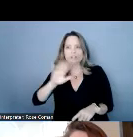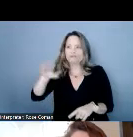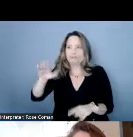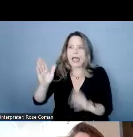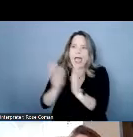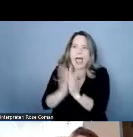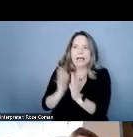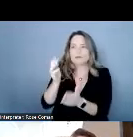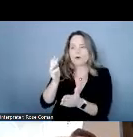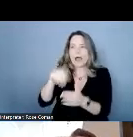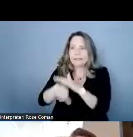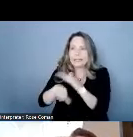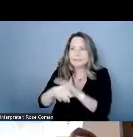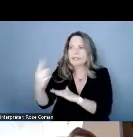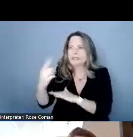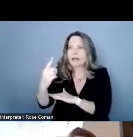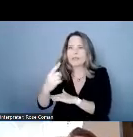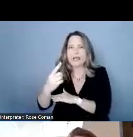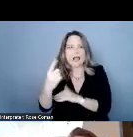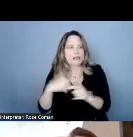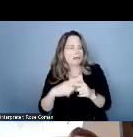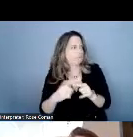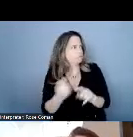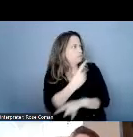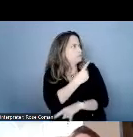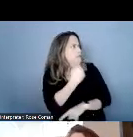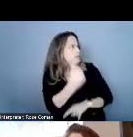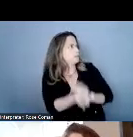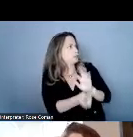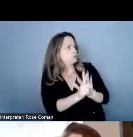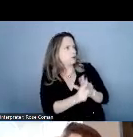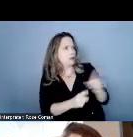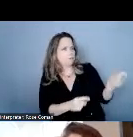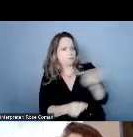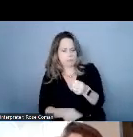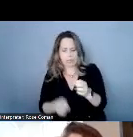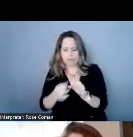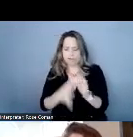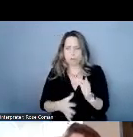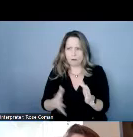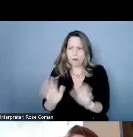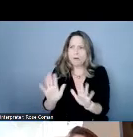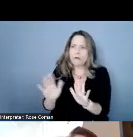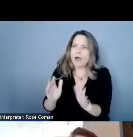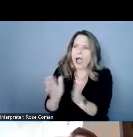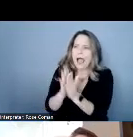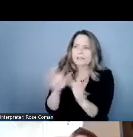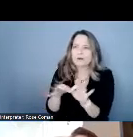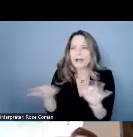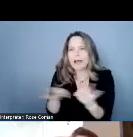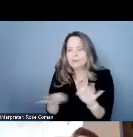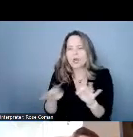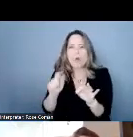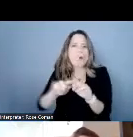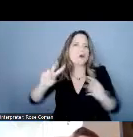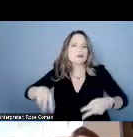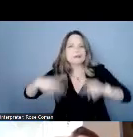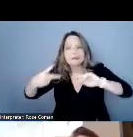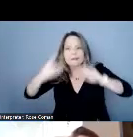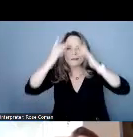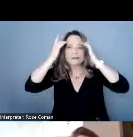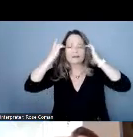night accessibility somebody's showing up and being provided an interpreter when they requested captioning or showing up